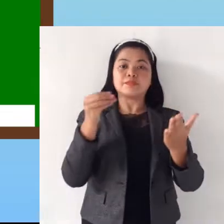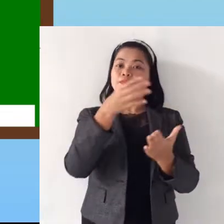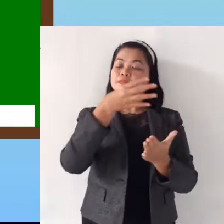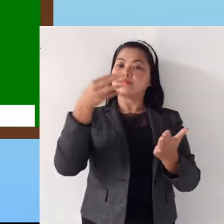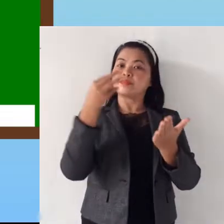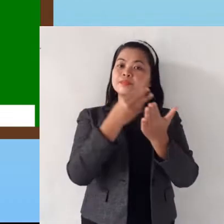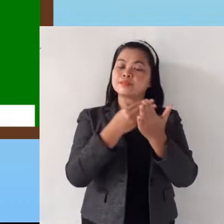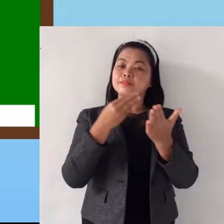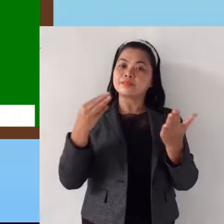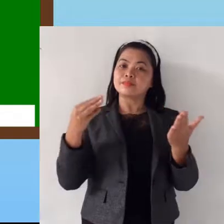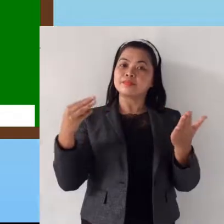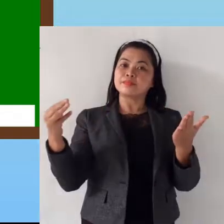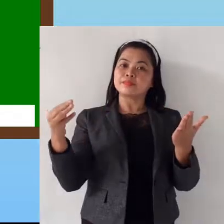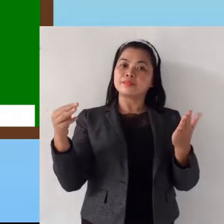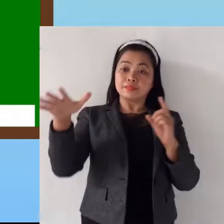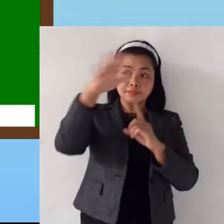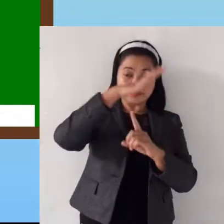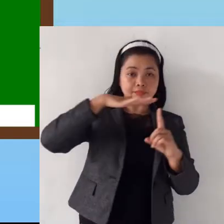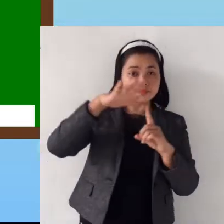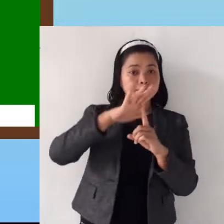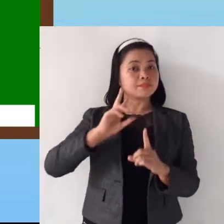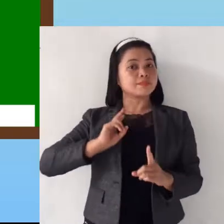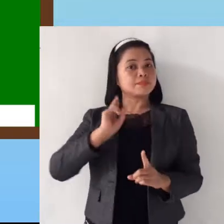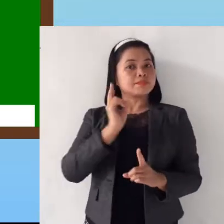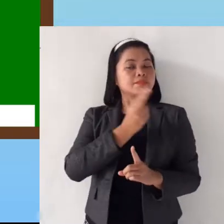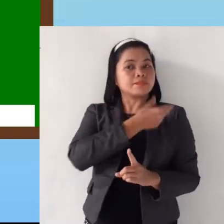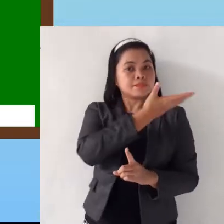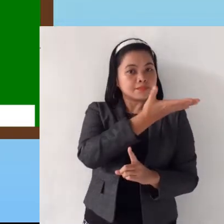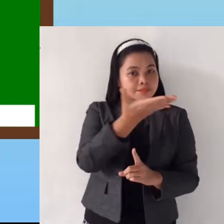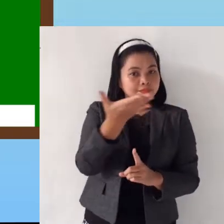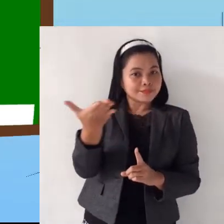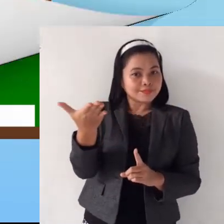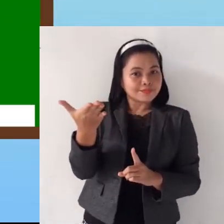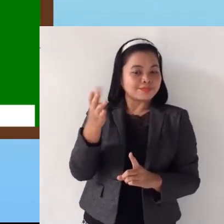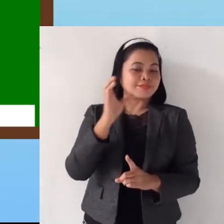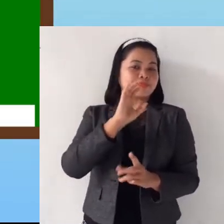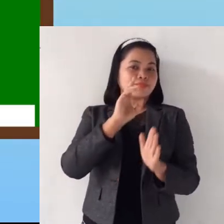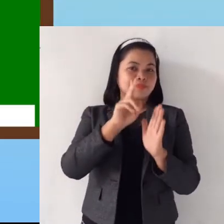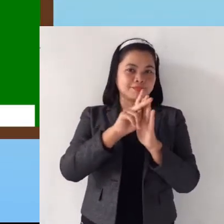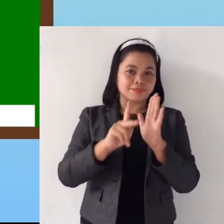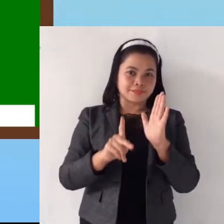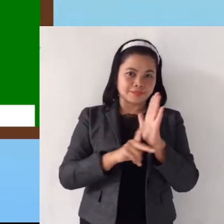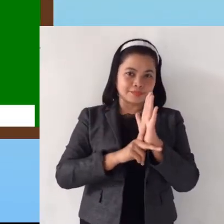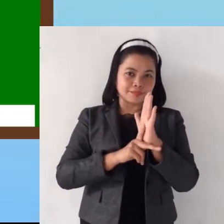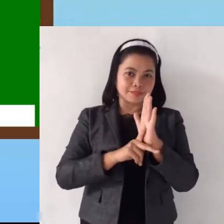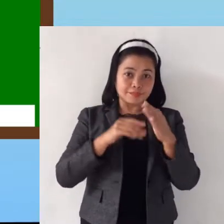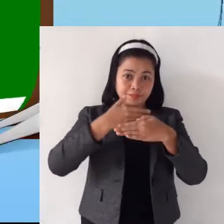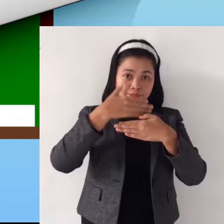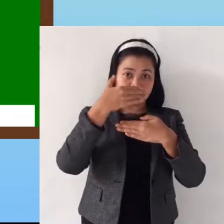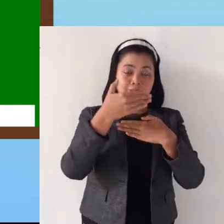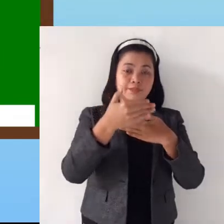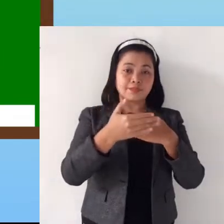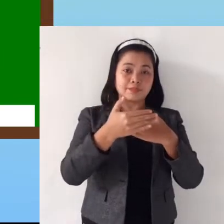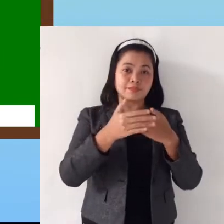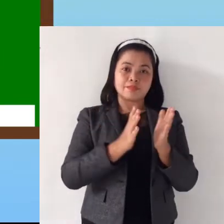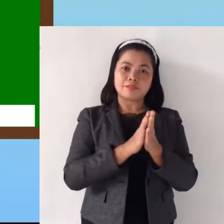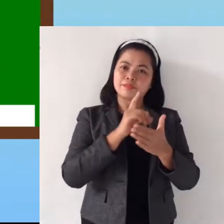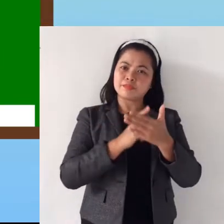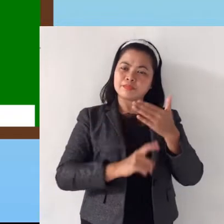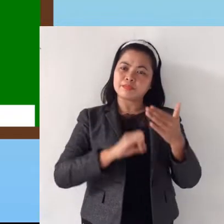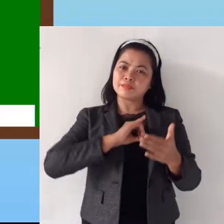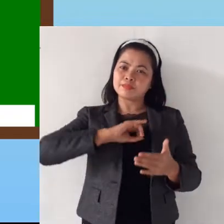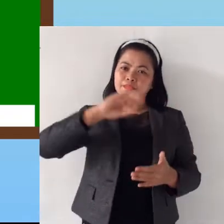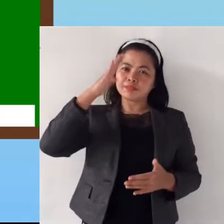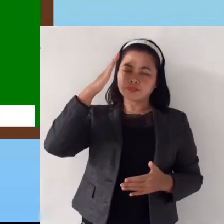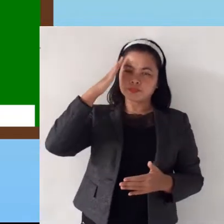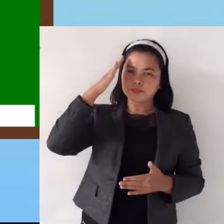Materials Around Us and Their Properties. Next, what I know.